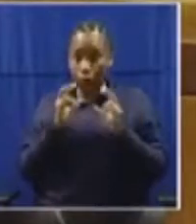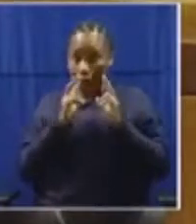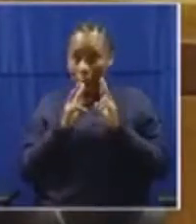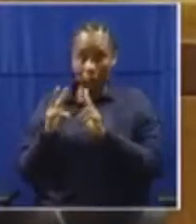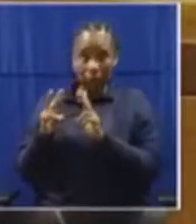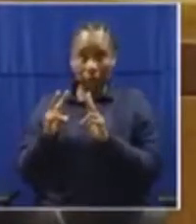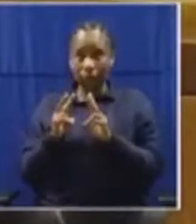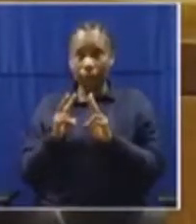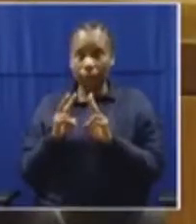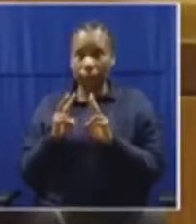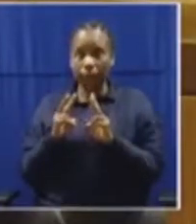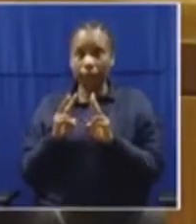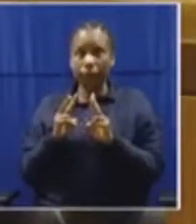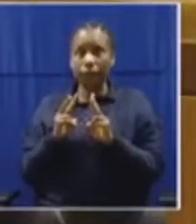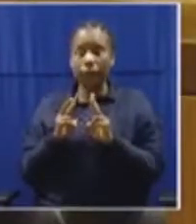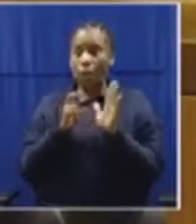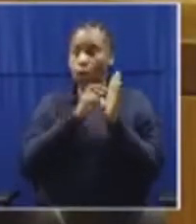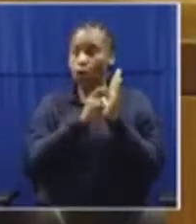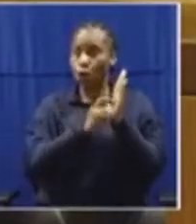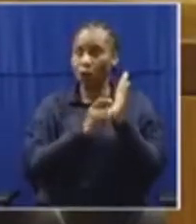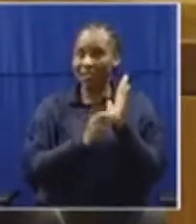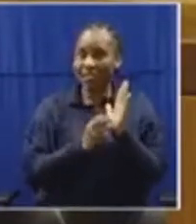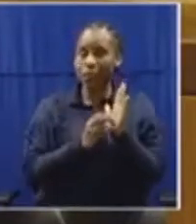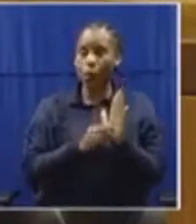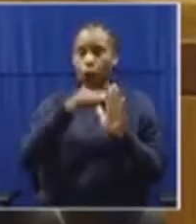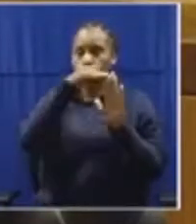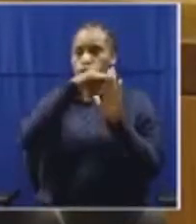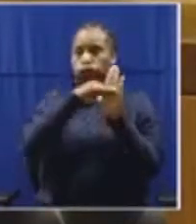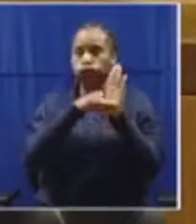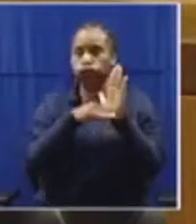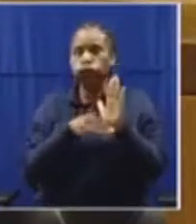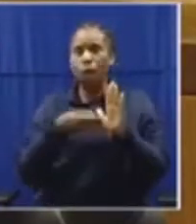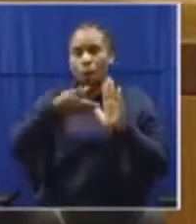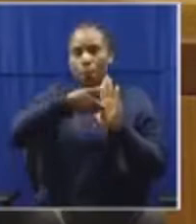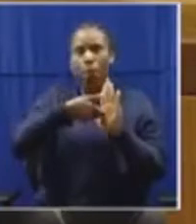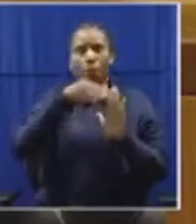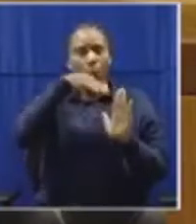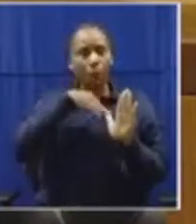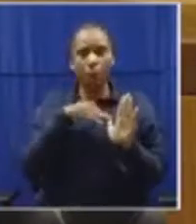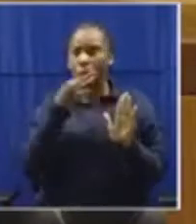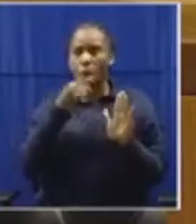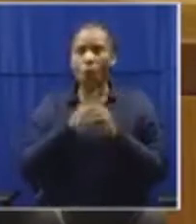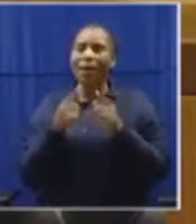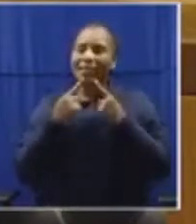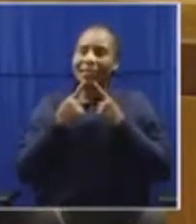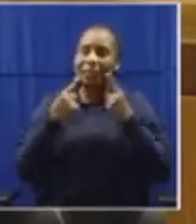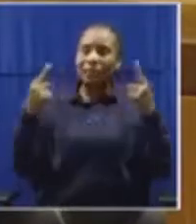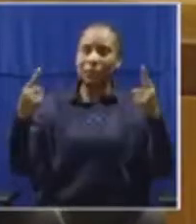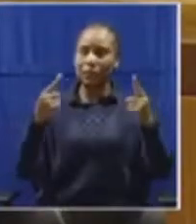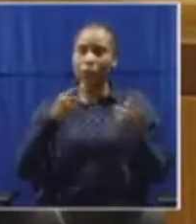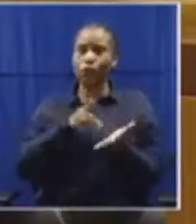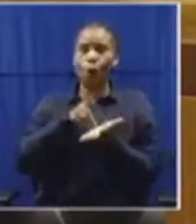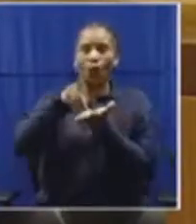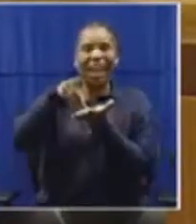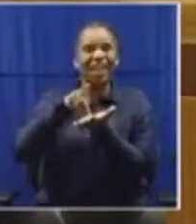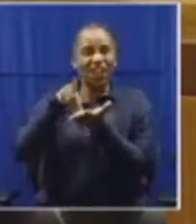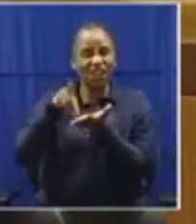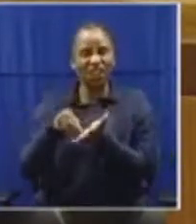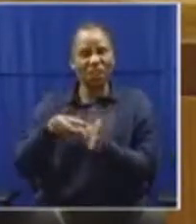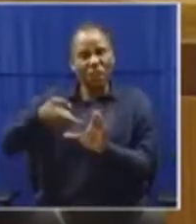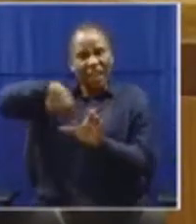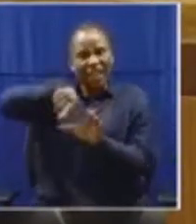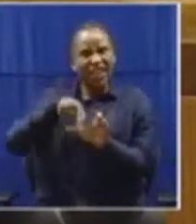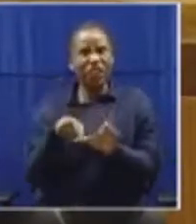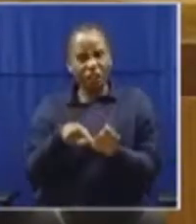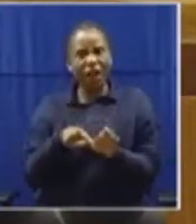no rules or regulations in place for the disclosure of donations for internal party